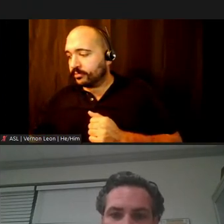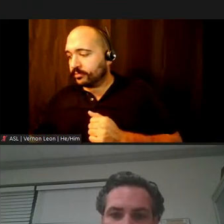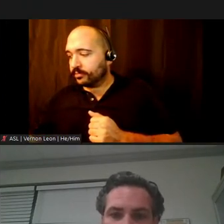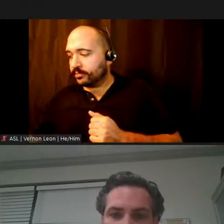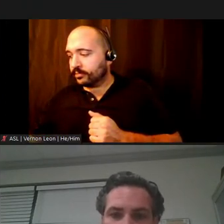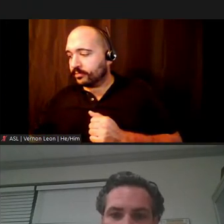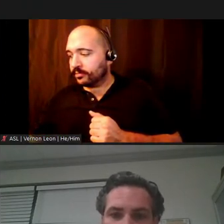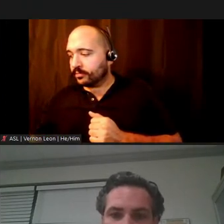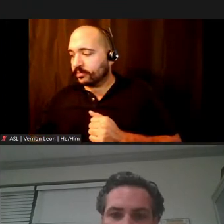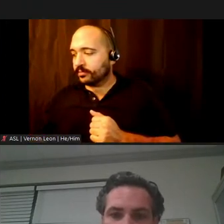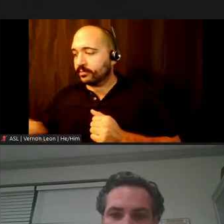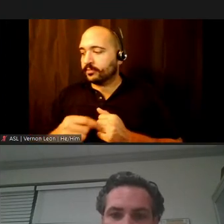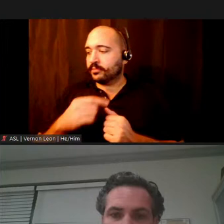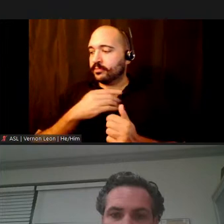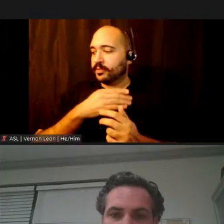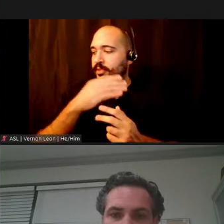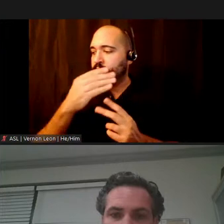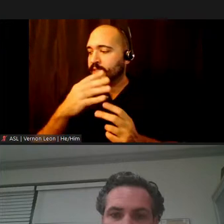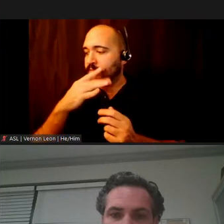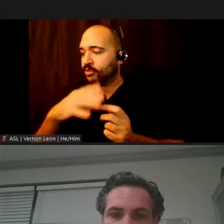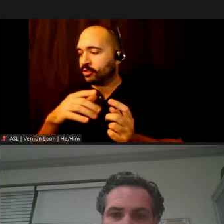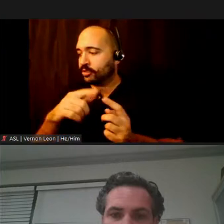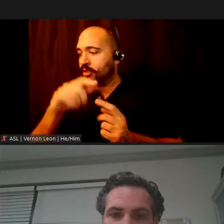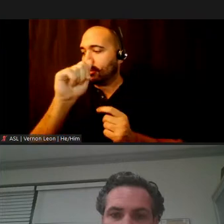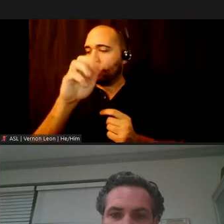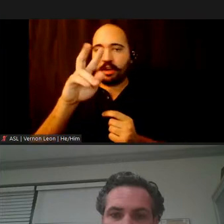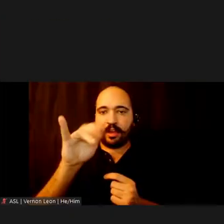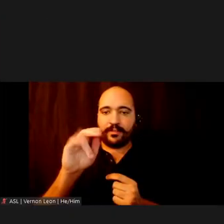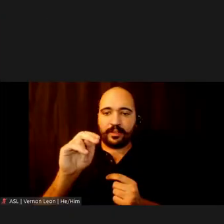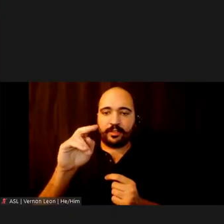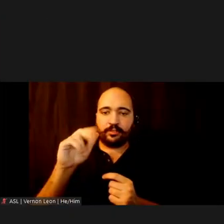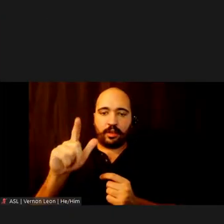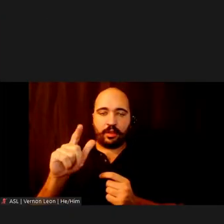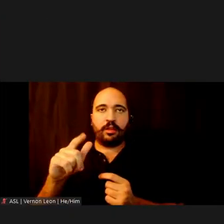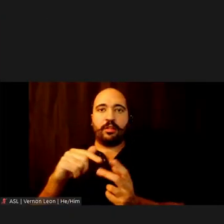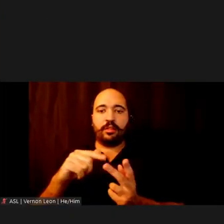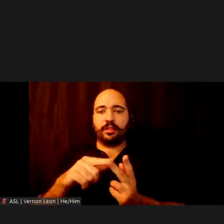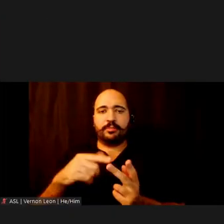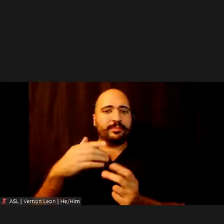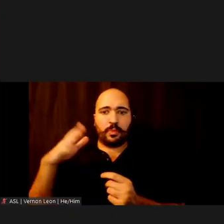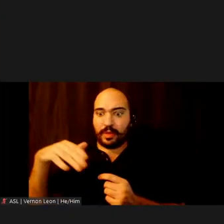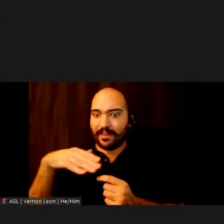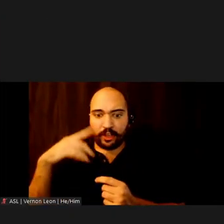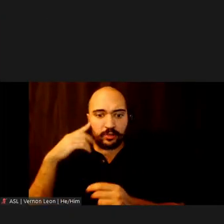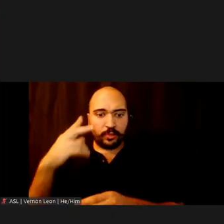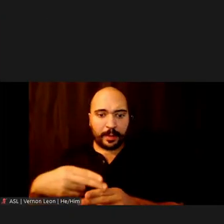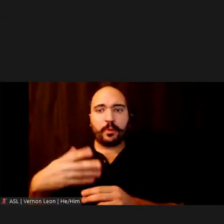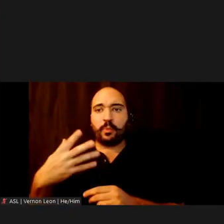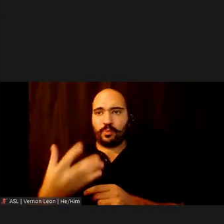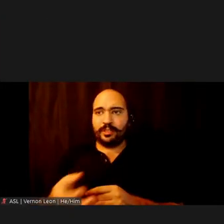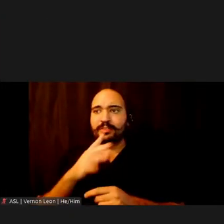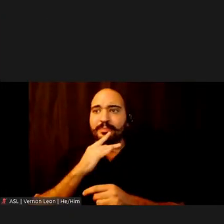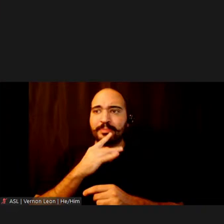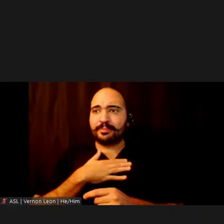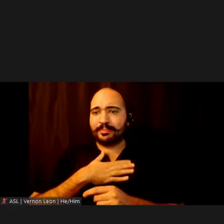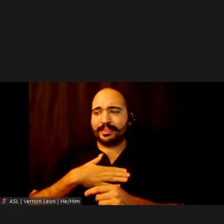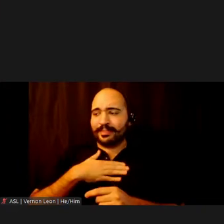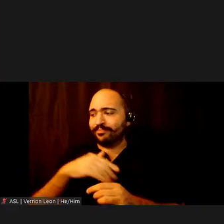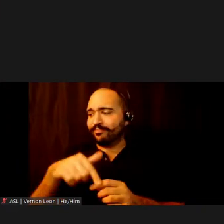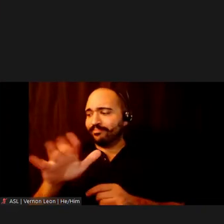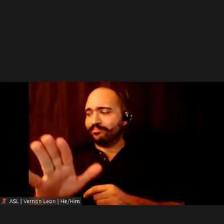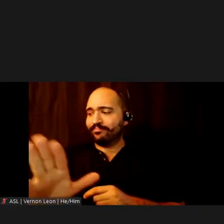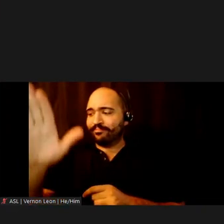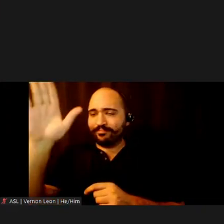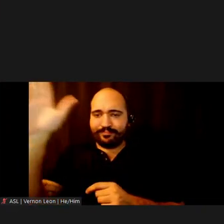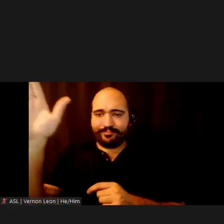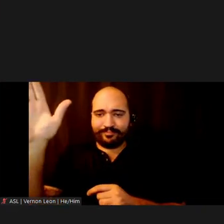Nundahl and Craig Isman. If you have not heard your name called but would like to speak, please indicate this in